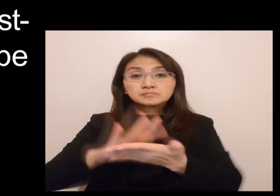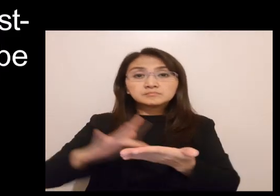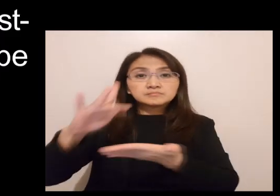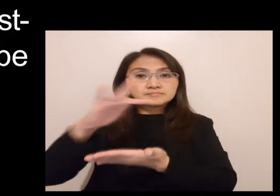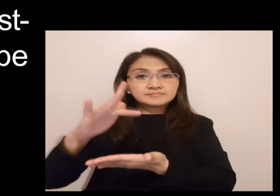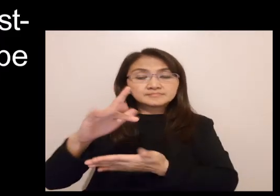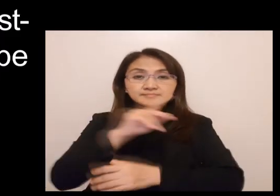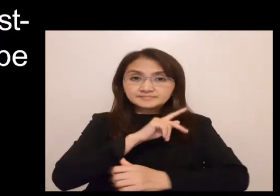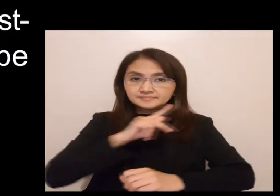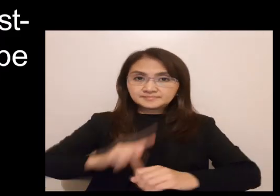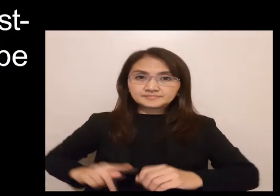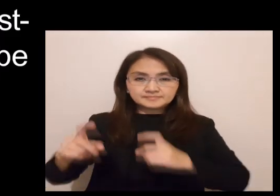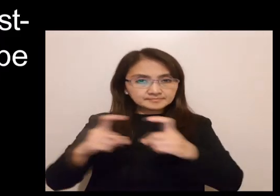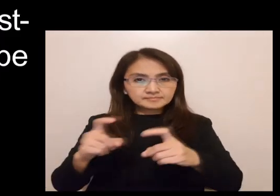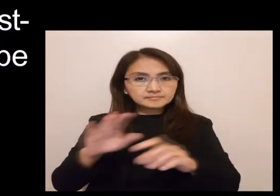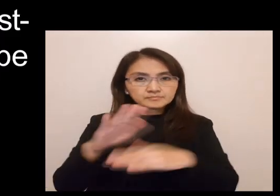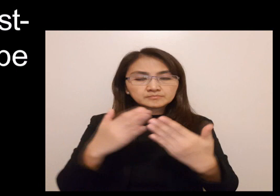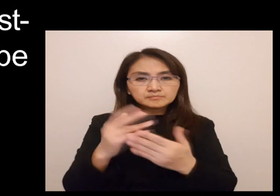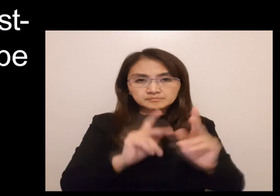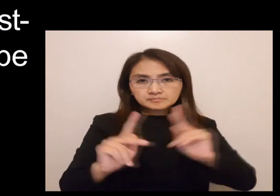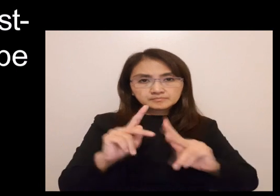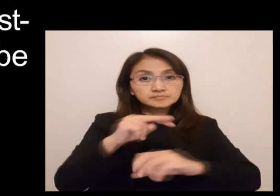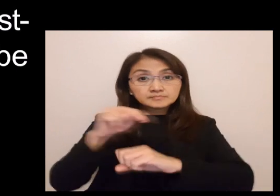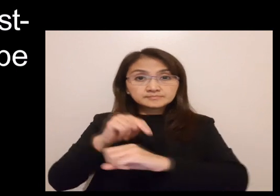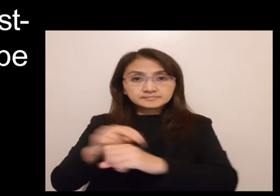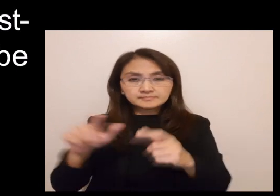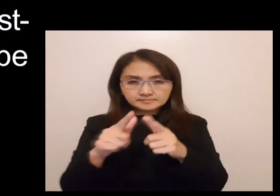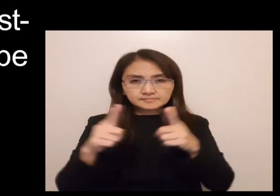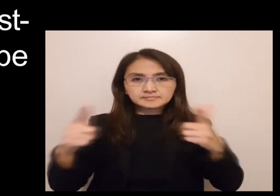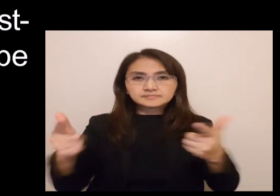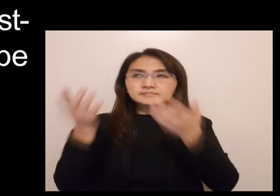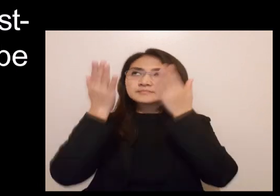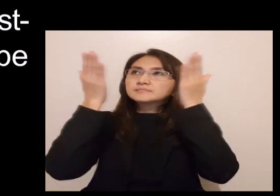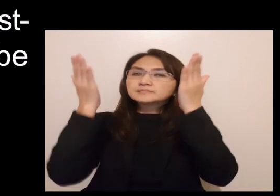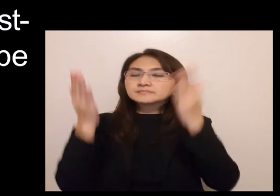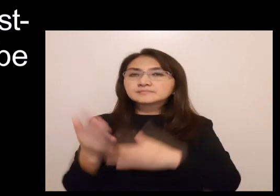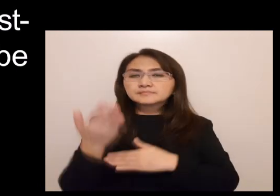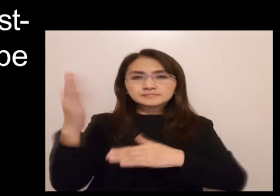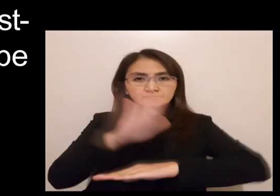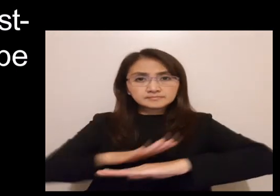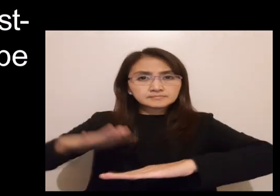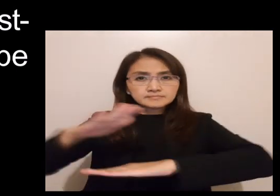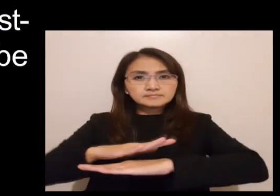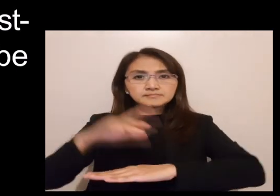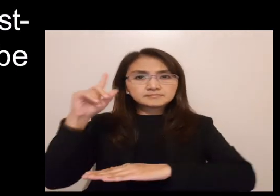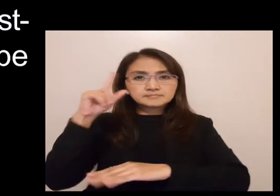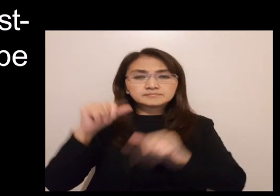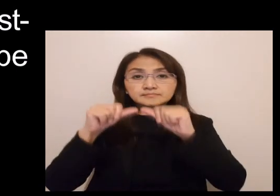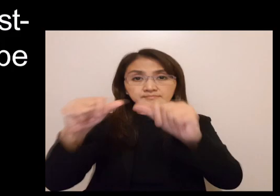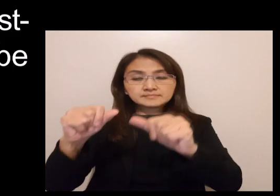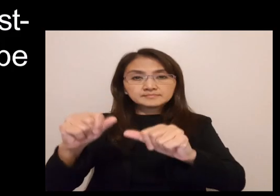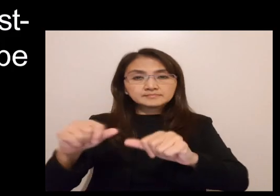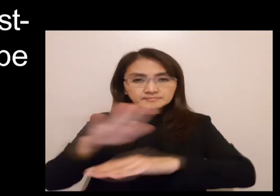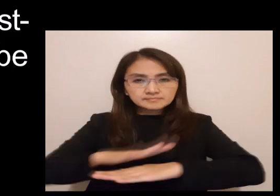glory, and kingship. All peoples, nations, and languages serve him. His dominion is an